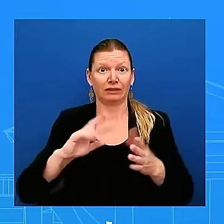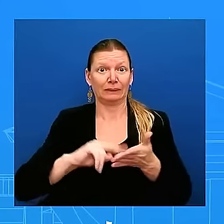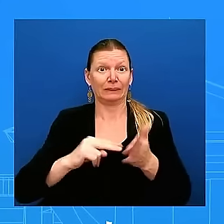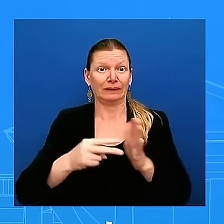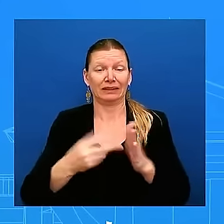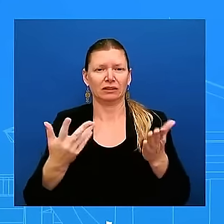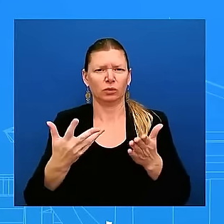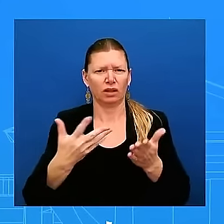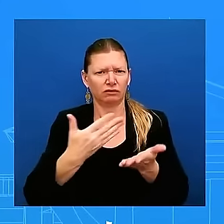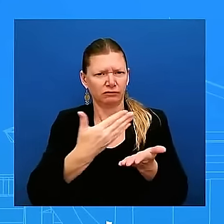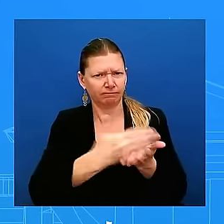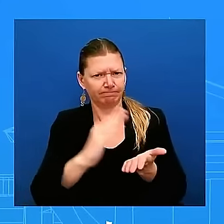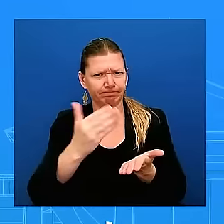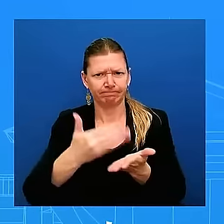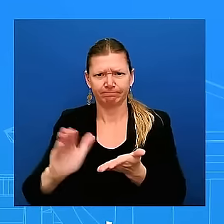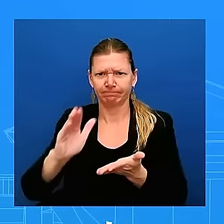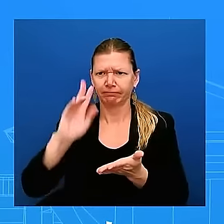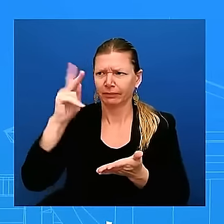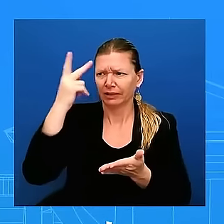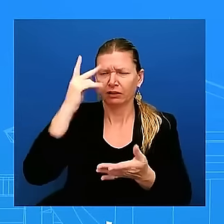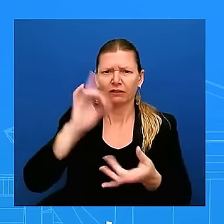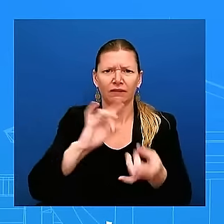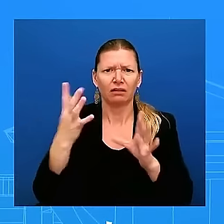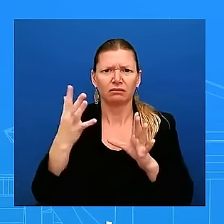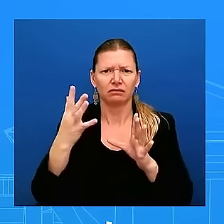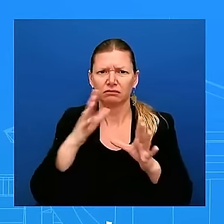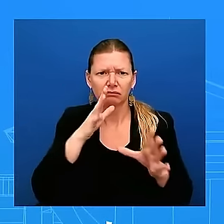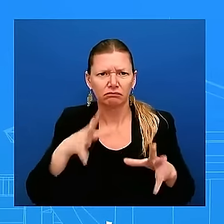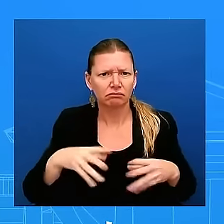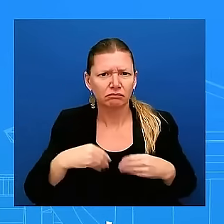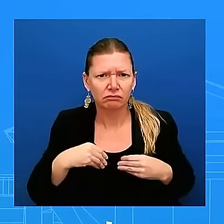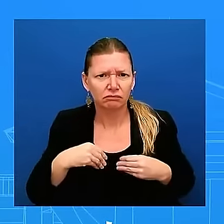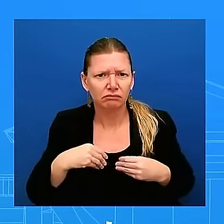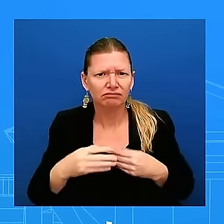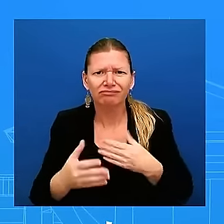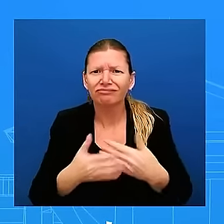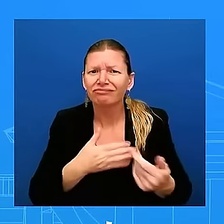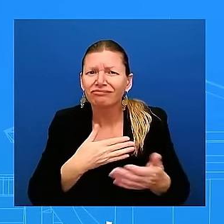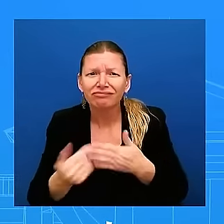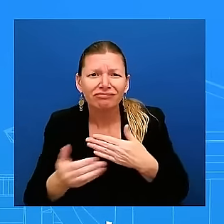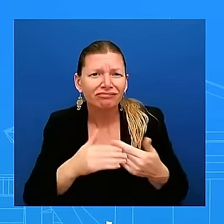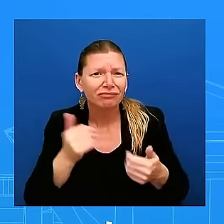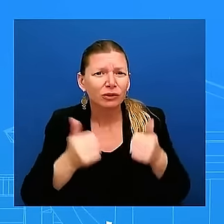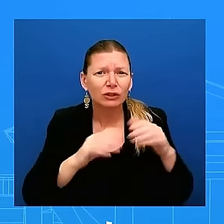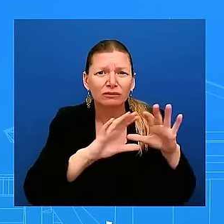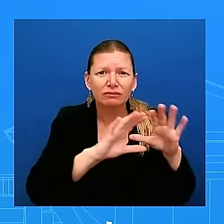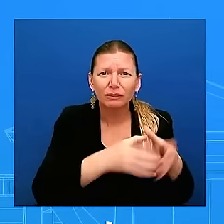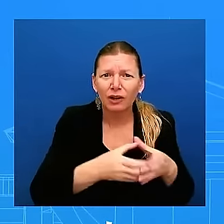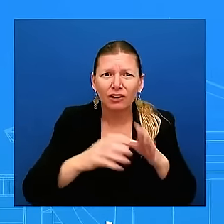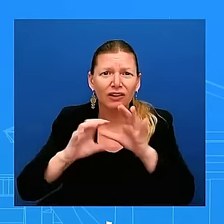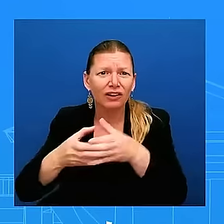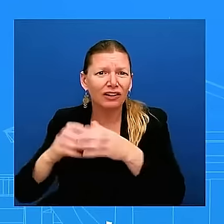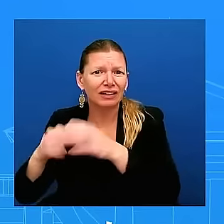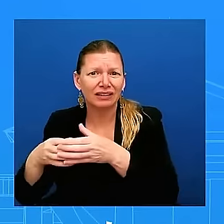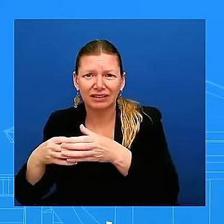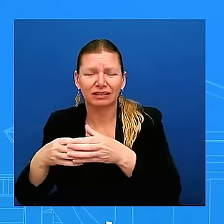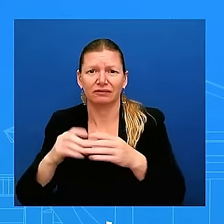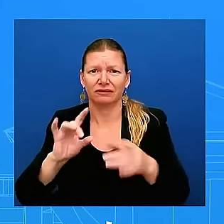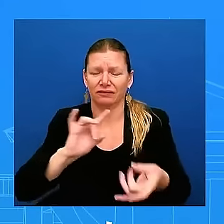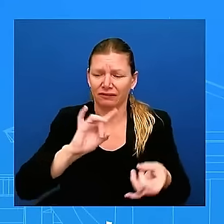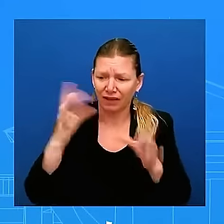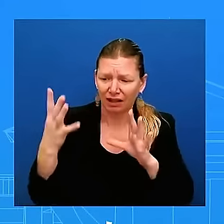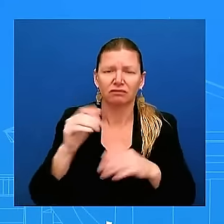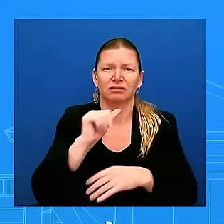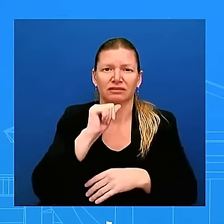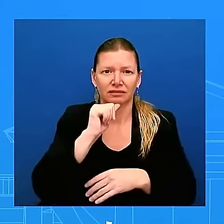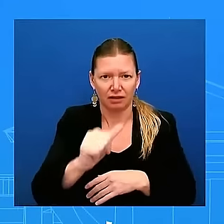those are values he and the vice president have always stood for at home and in the world uh opposing political violence